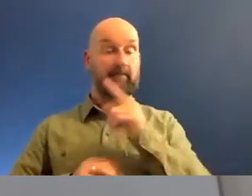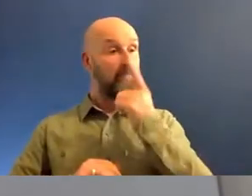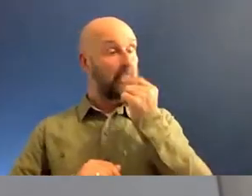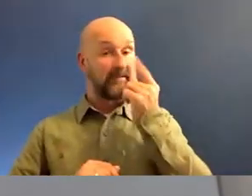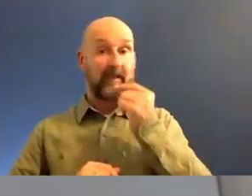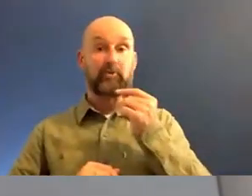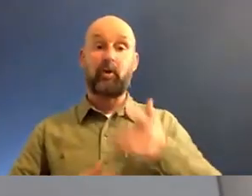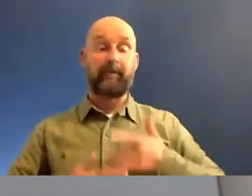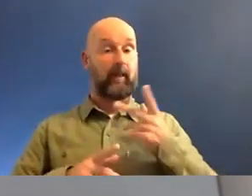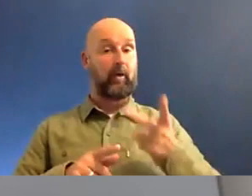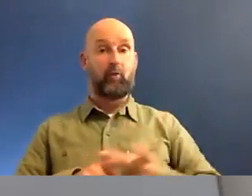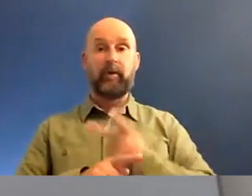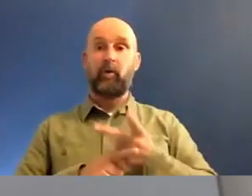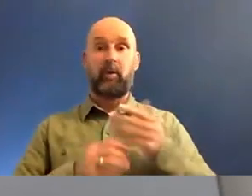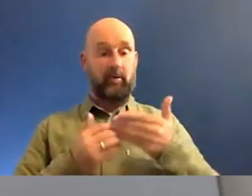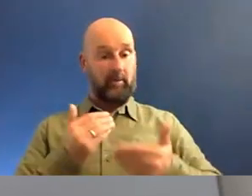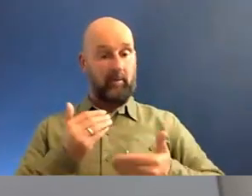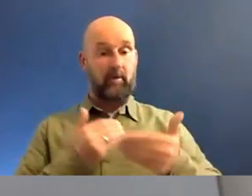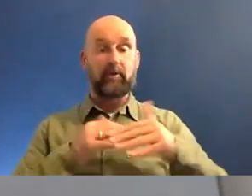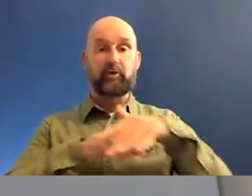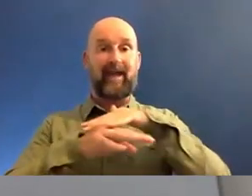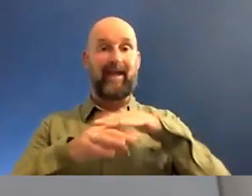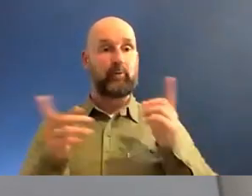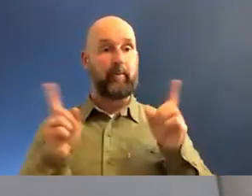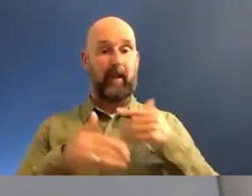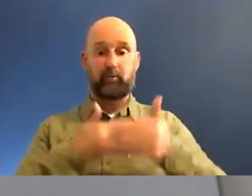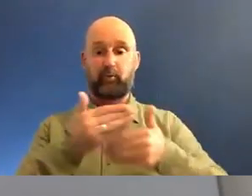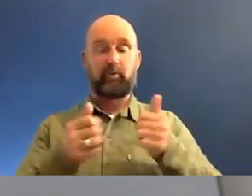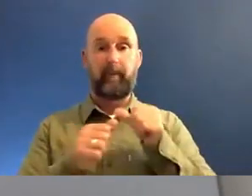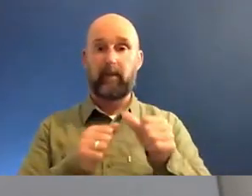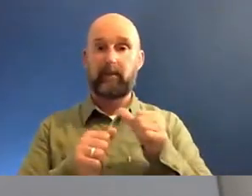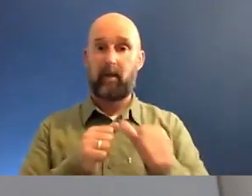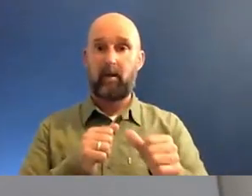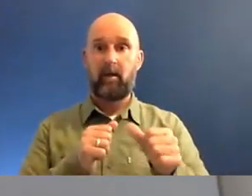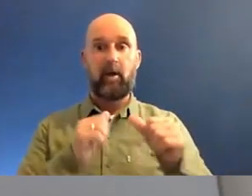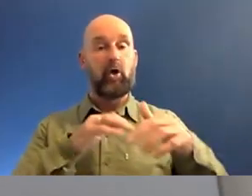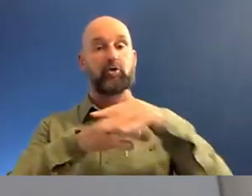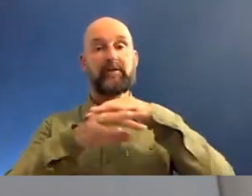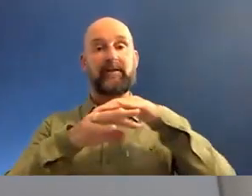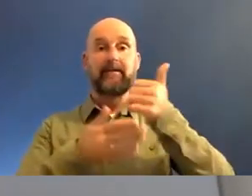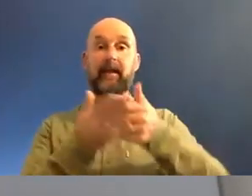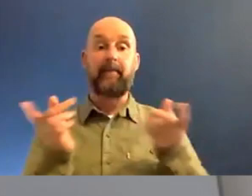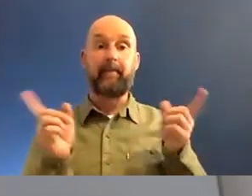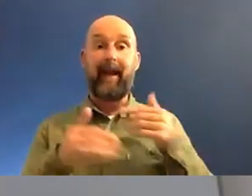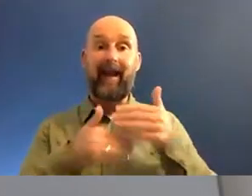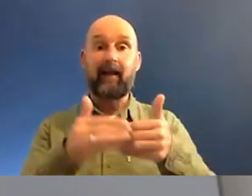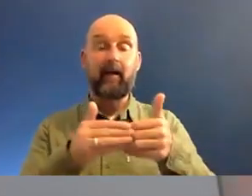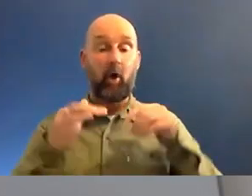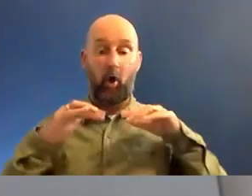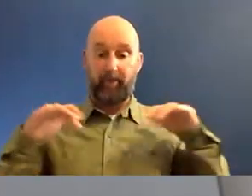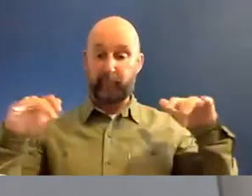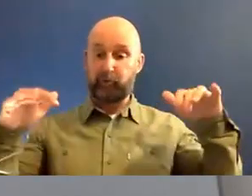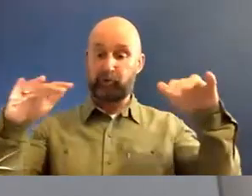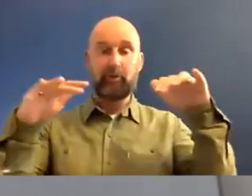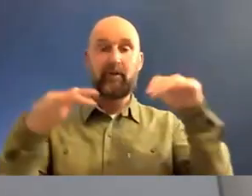a renewal of a more meaningful society. And most societal renewal begins, not just at the fringes, but it